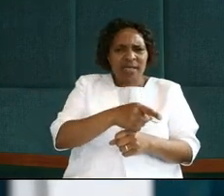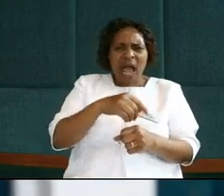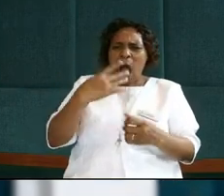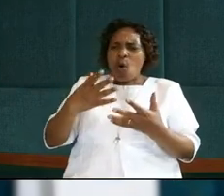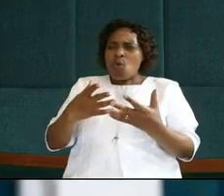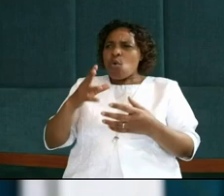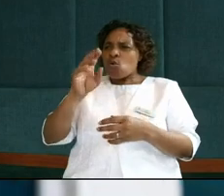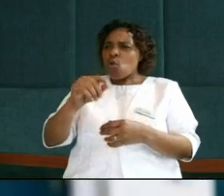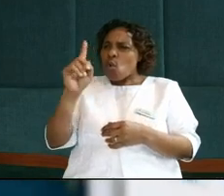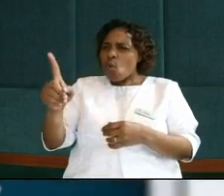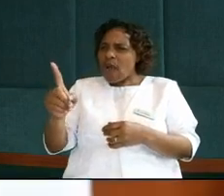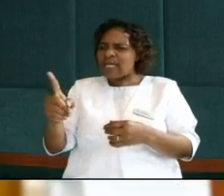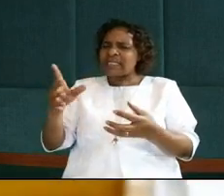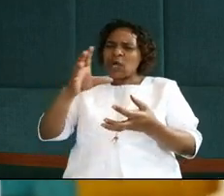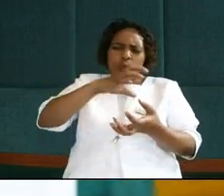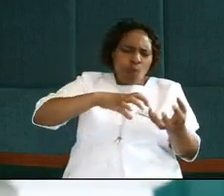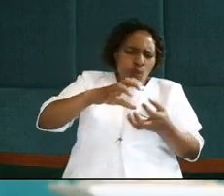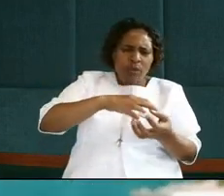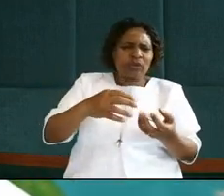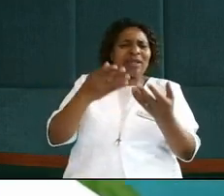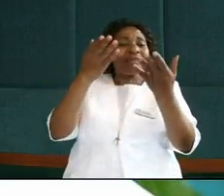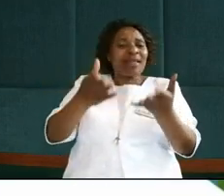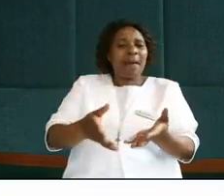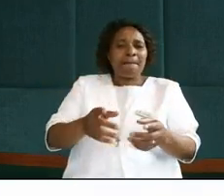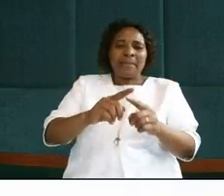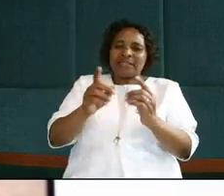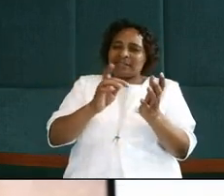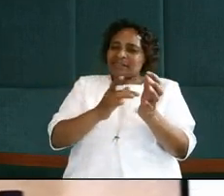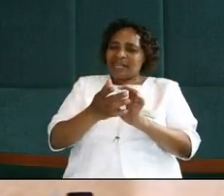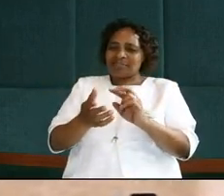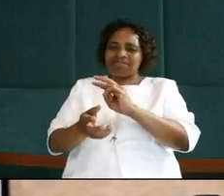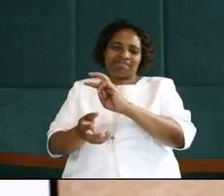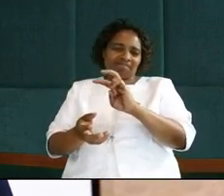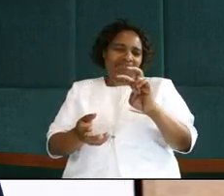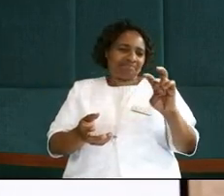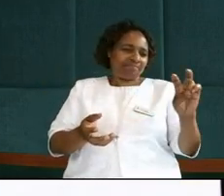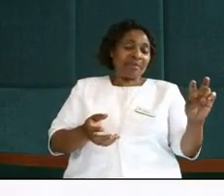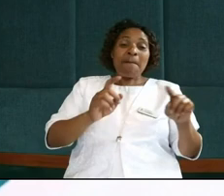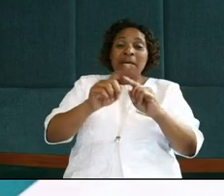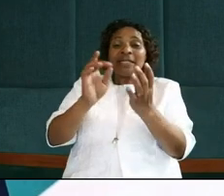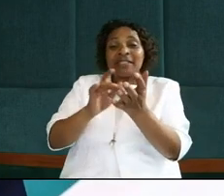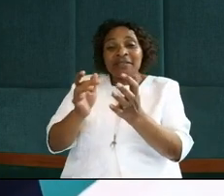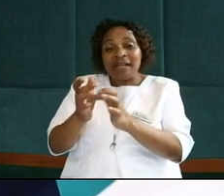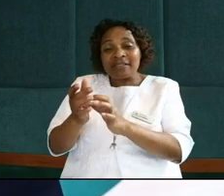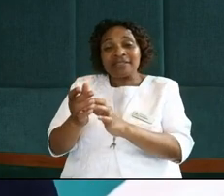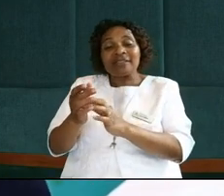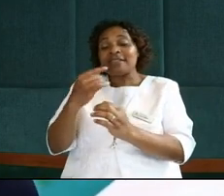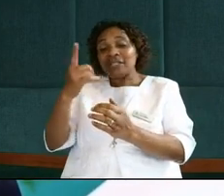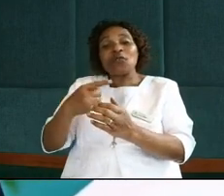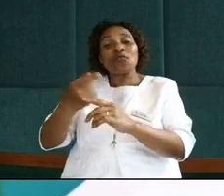they become lower than Mark? The controversy is real. Jesus is looking at them and the Bible says, Jesus,